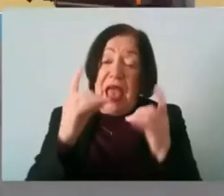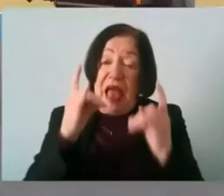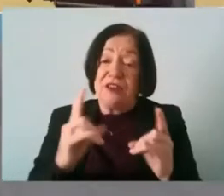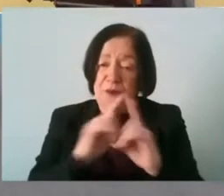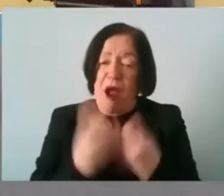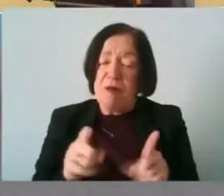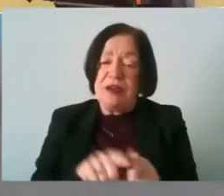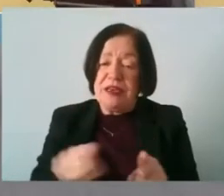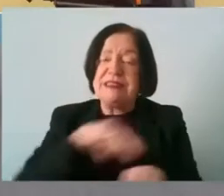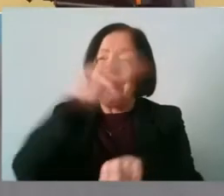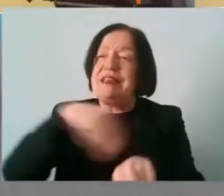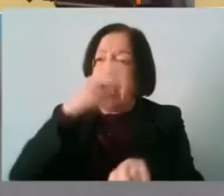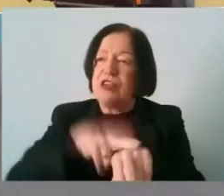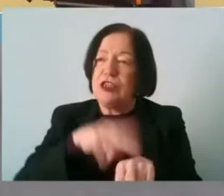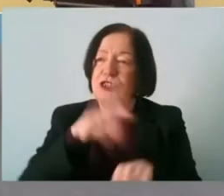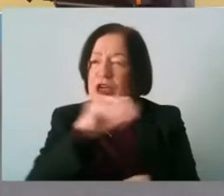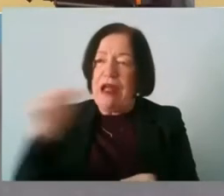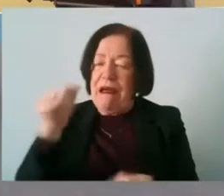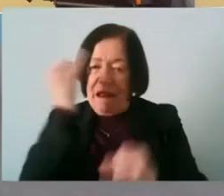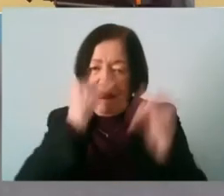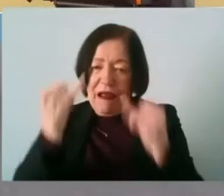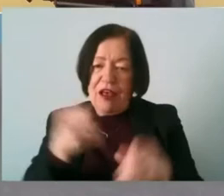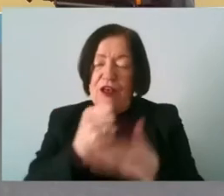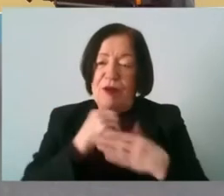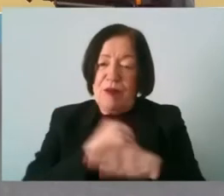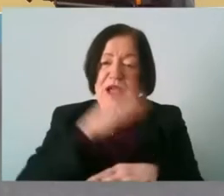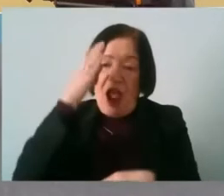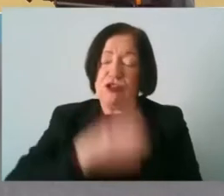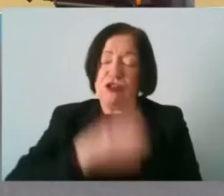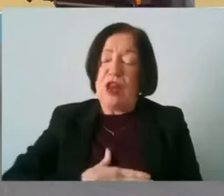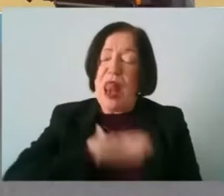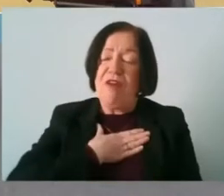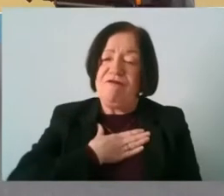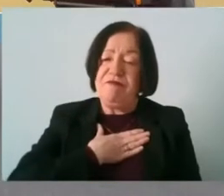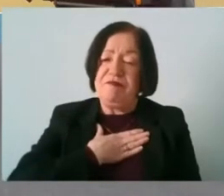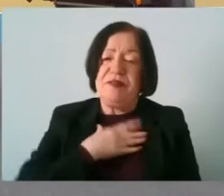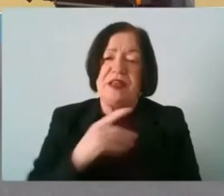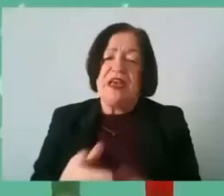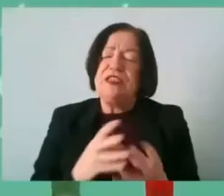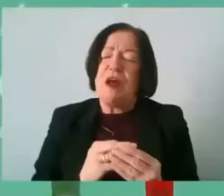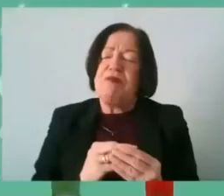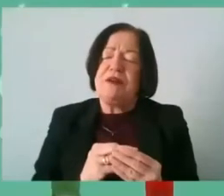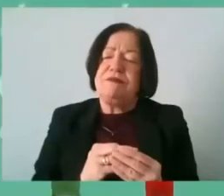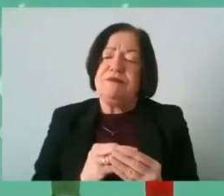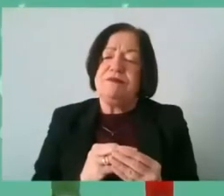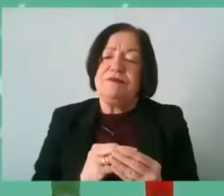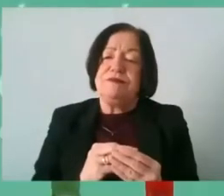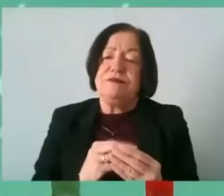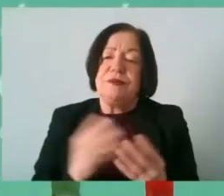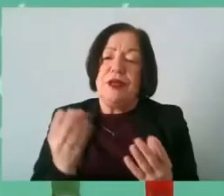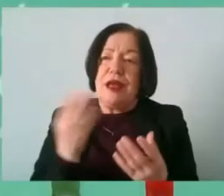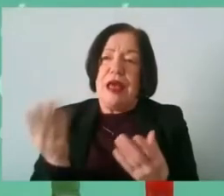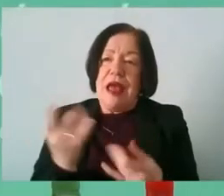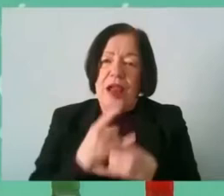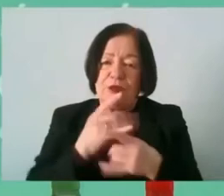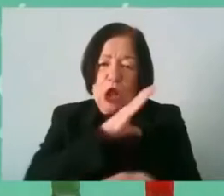national GA initiative um supported by the Irish life by Irish life and it's something that's really you know it it brings clubs to the point